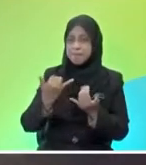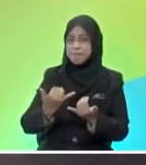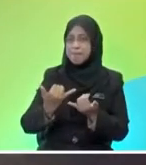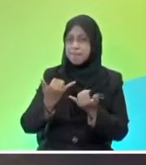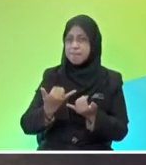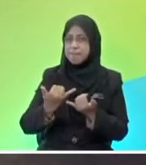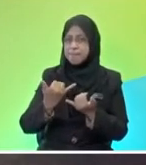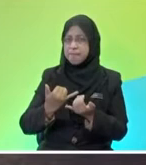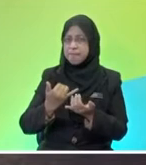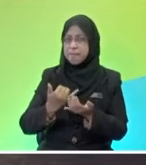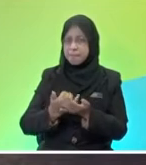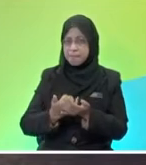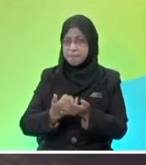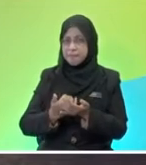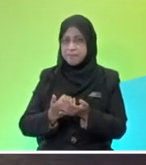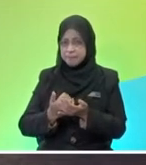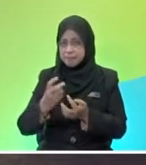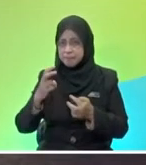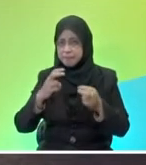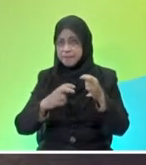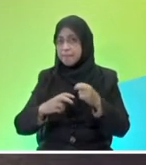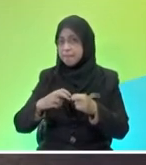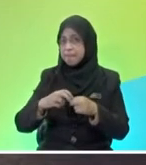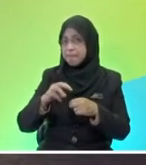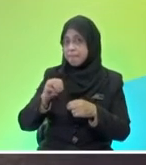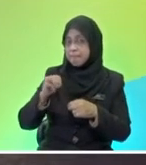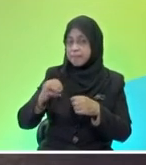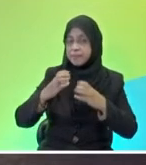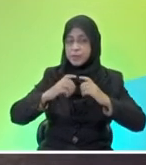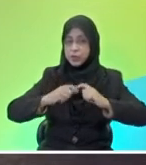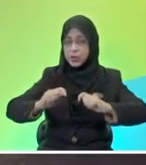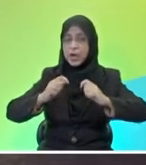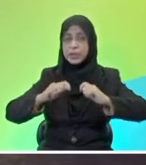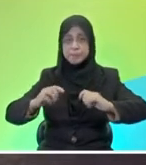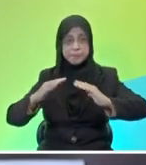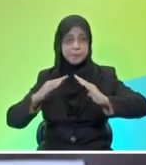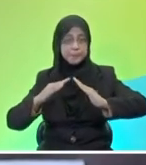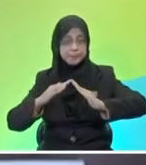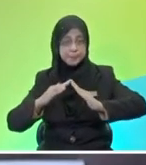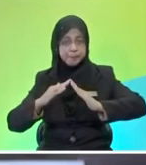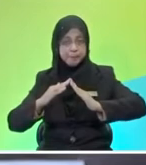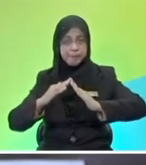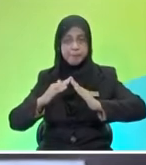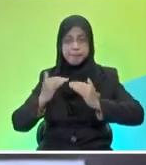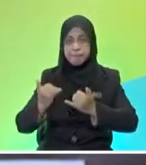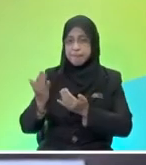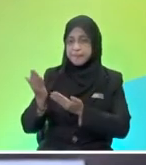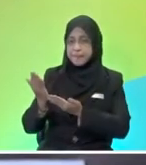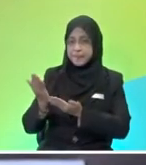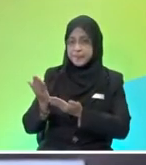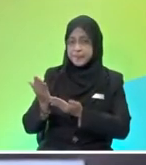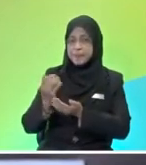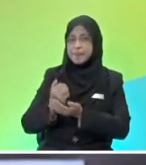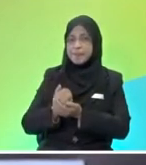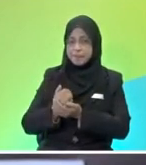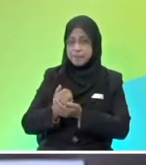okay, we're still flat. Of course, preparing for the investigation. You can try this at home as well, my friends. Okay. And let's bring it down. Oh, there you